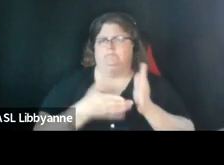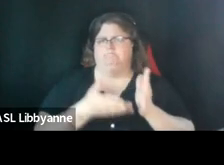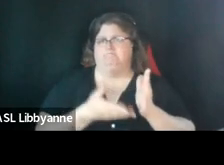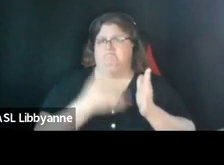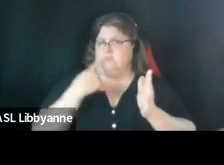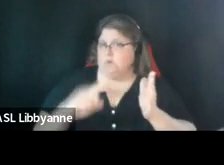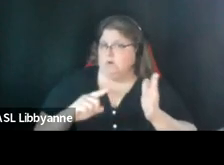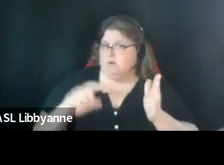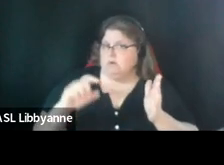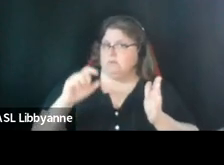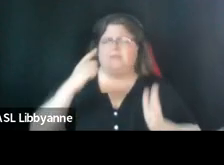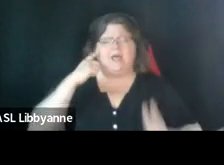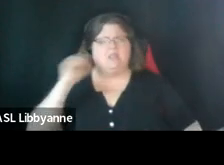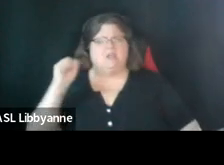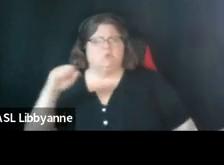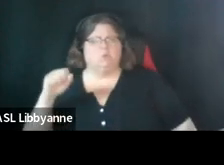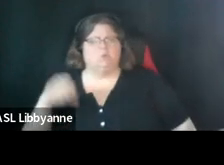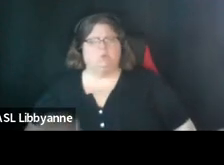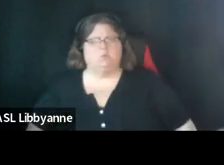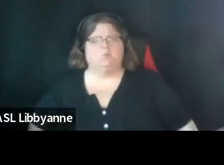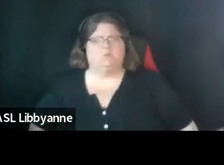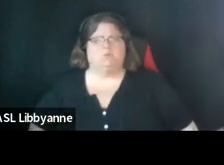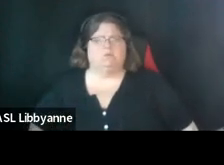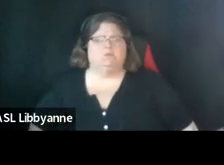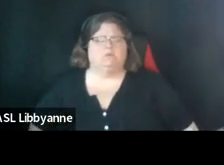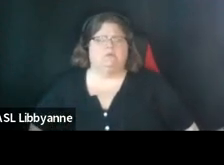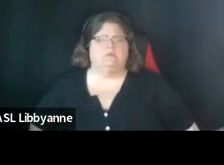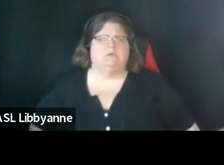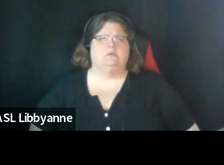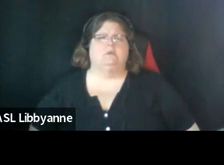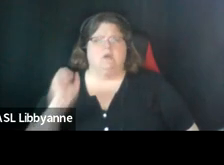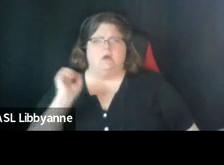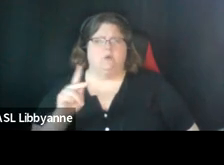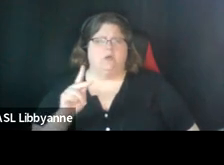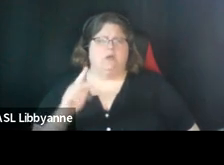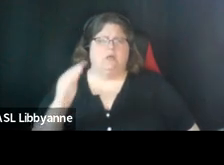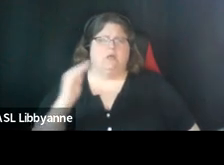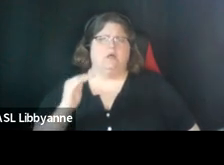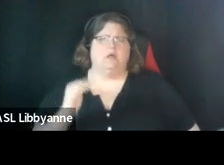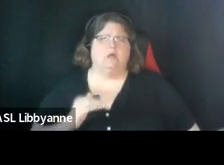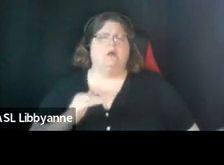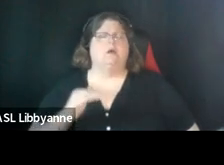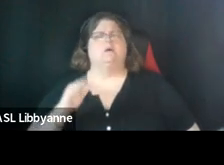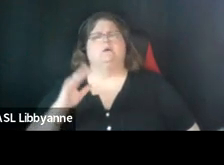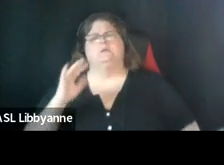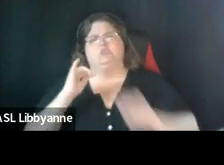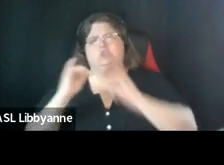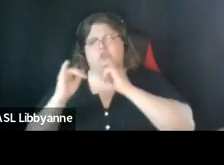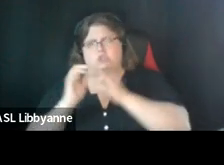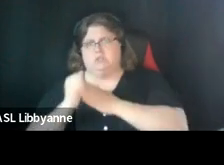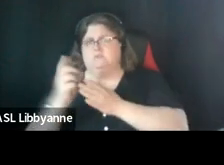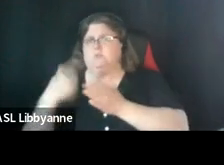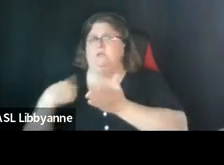yeah all right um let's let's move through instructional leadership which we talked about